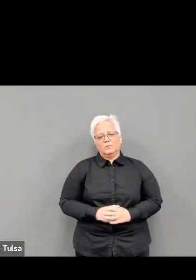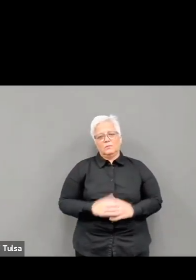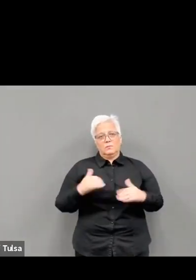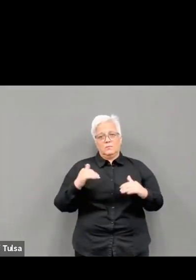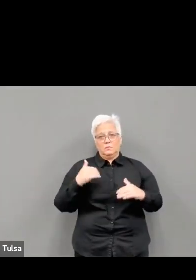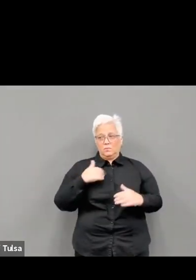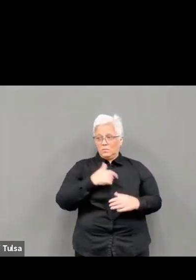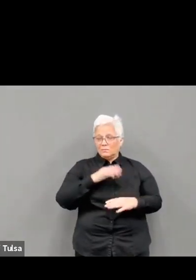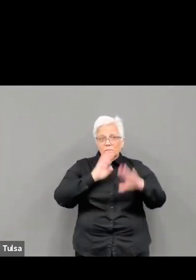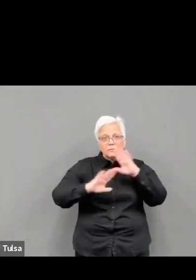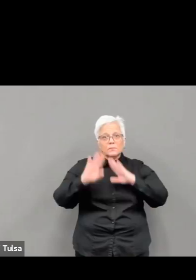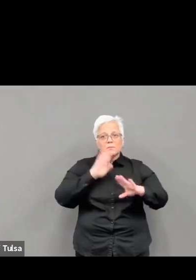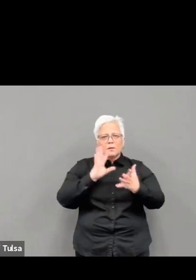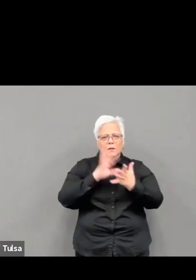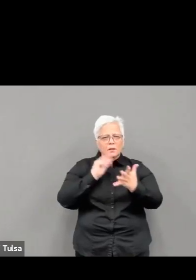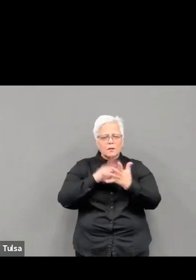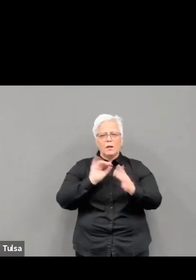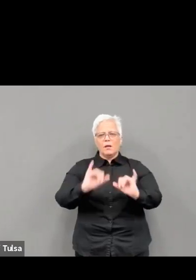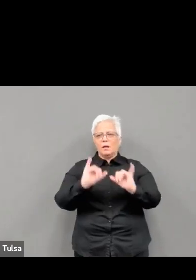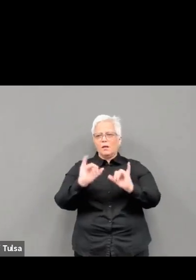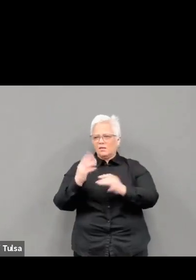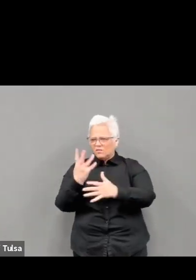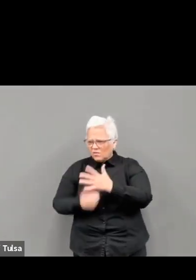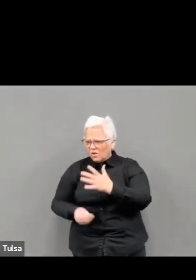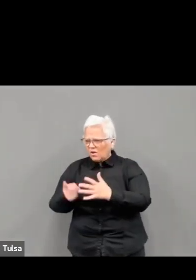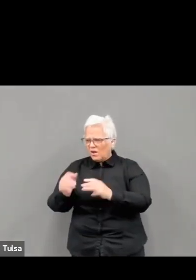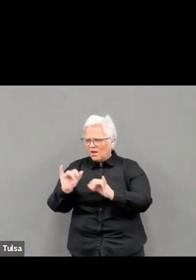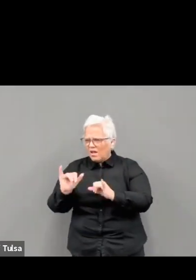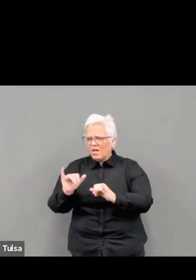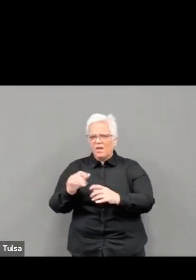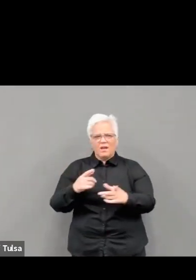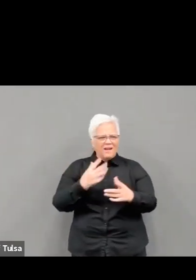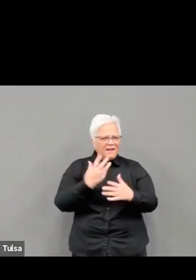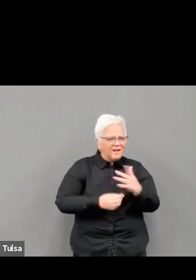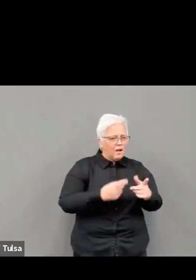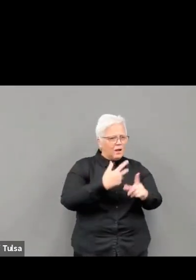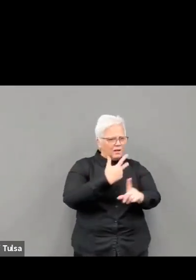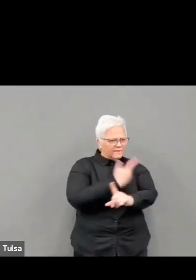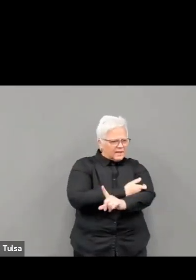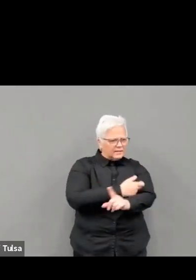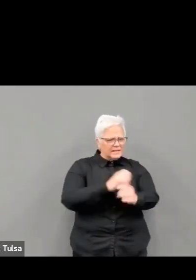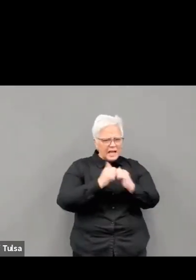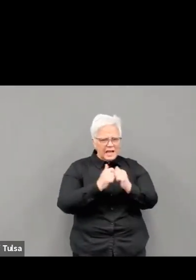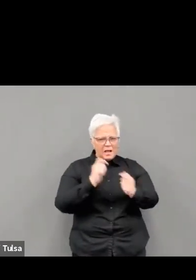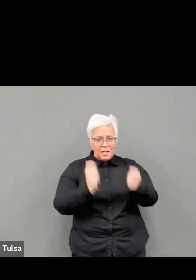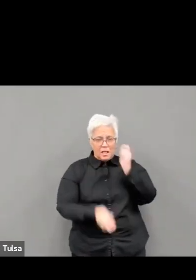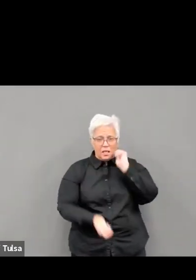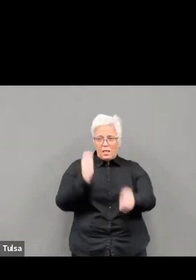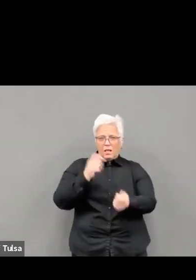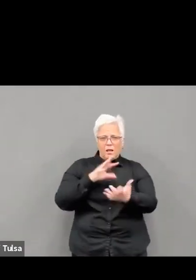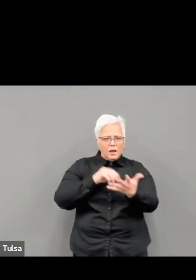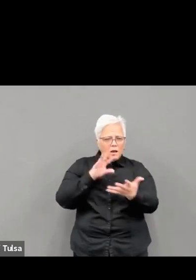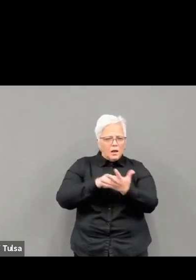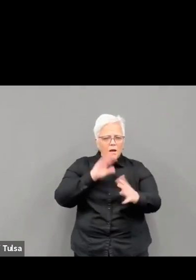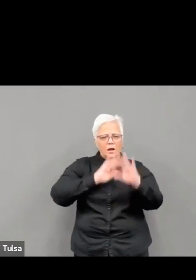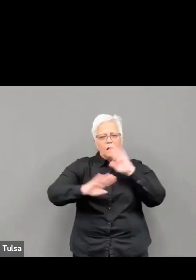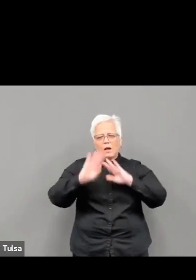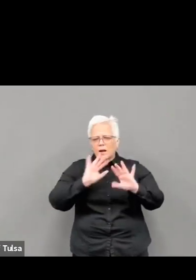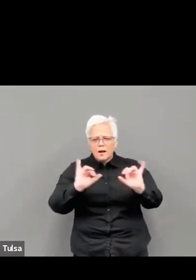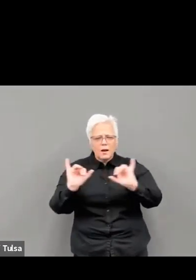loss, and grief, I'd like to take a moment to discuss the resilience that has shown throughout our state.